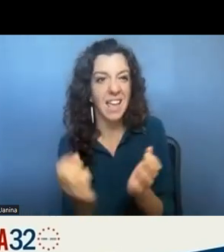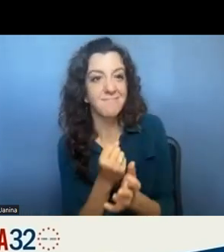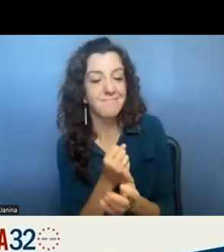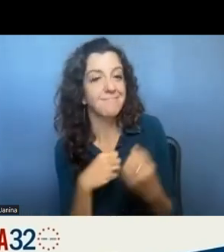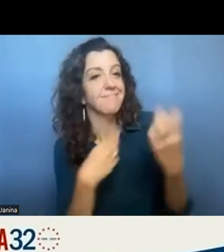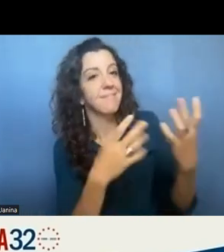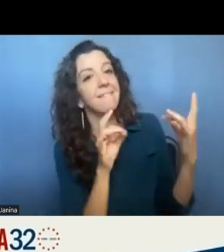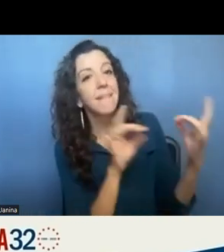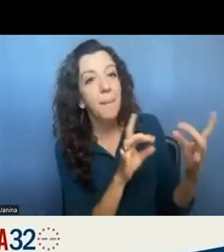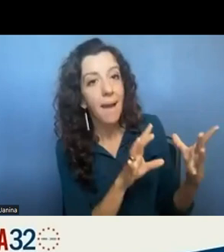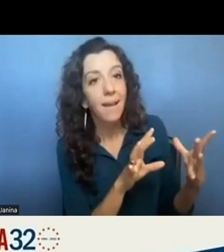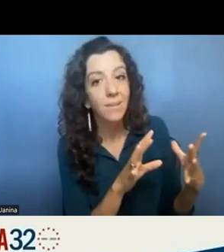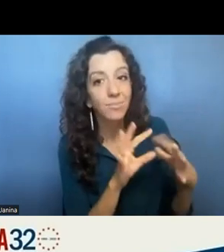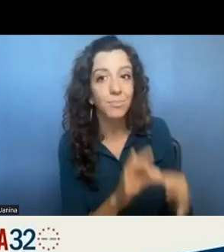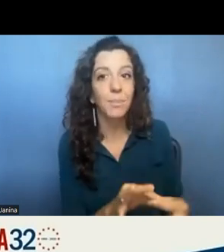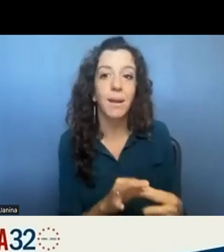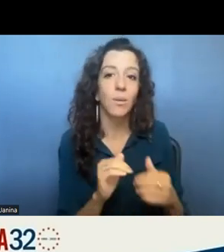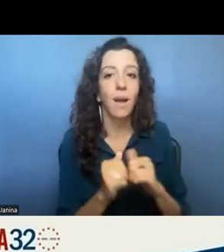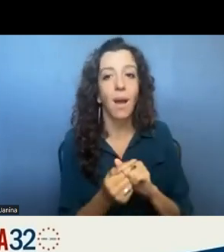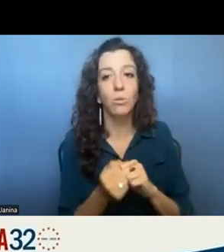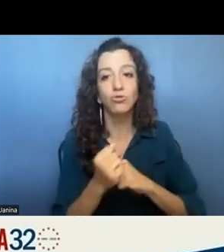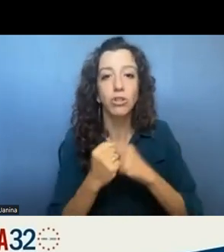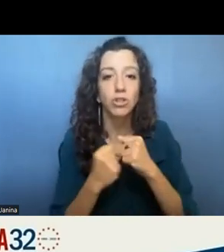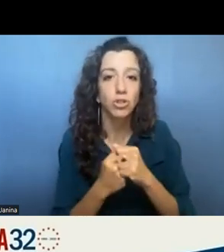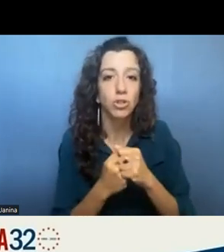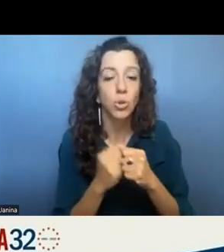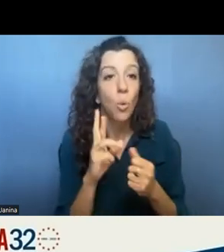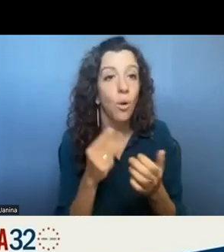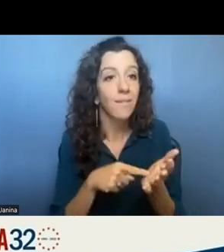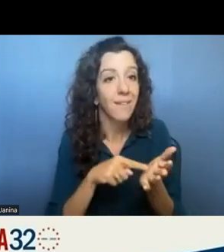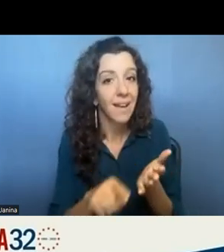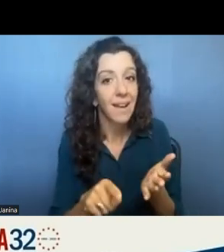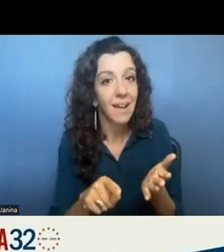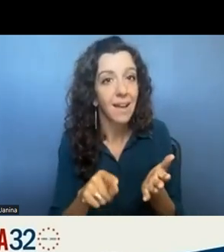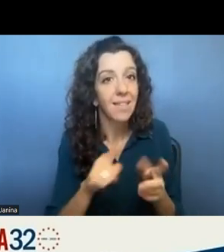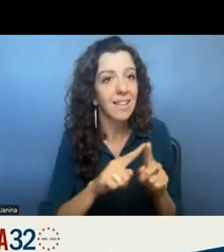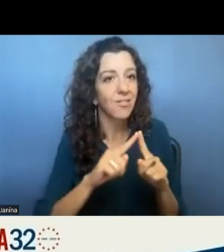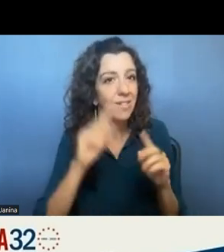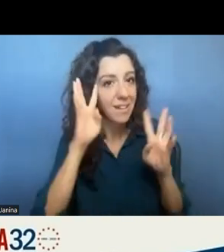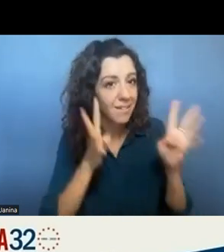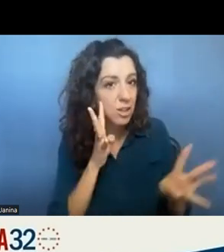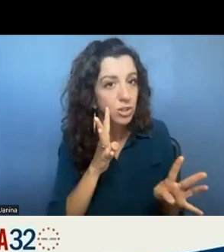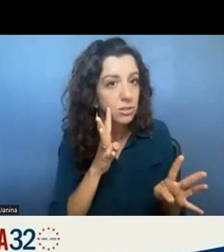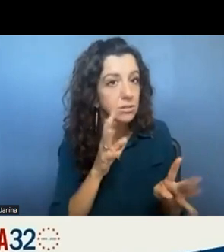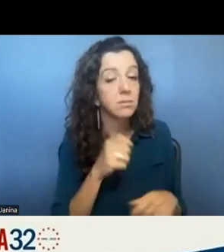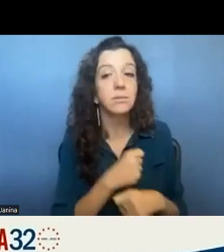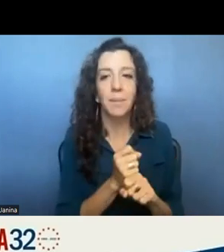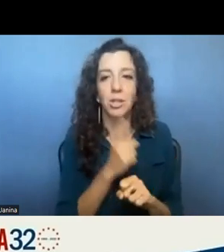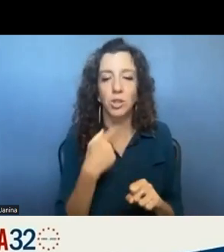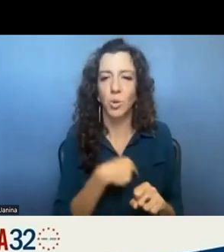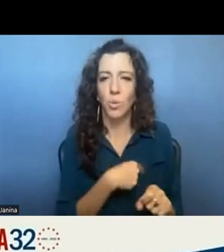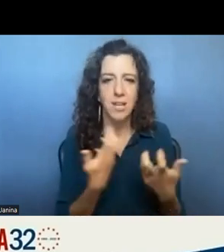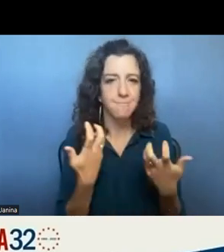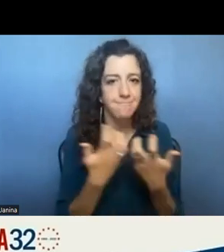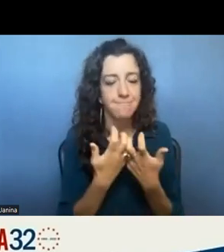on how to structure our fund and the innovations in it to make sure that we're aligning with